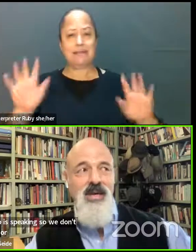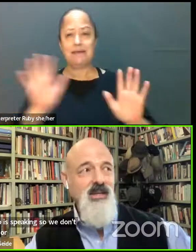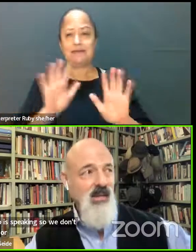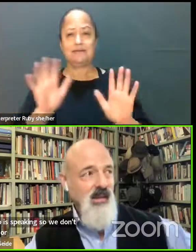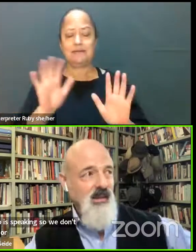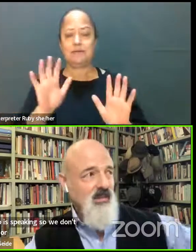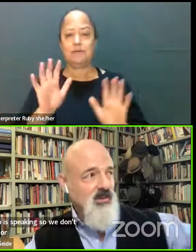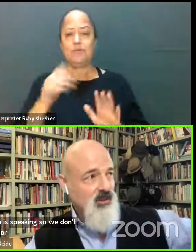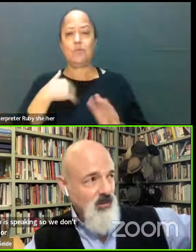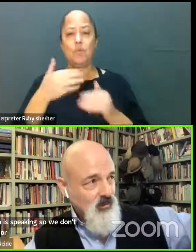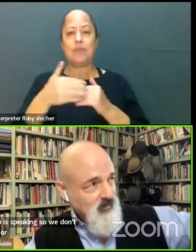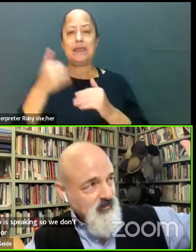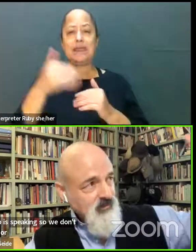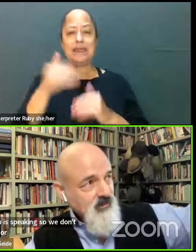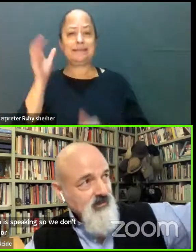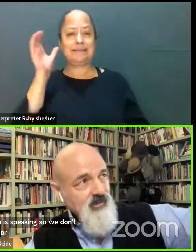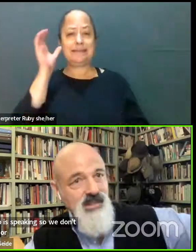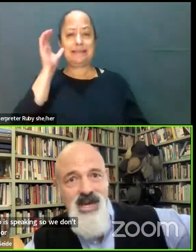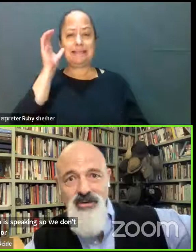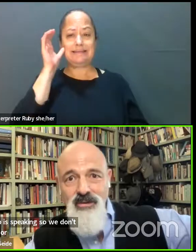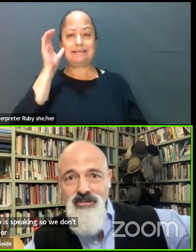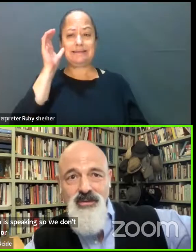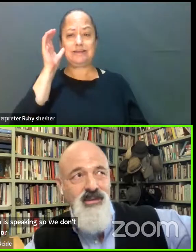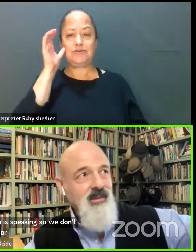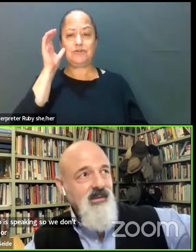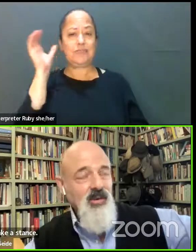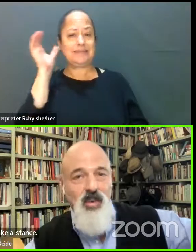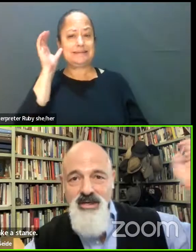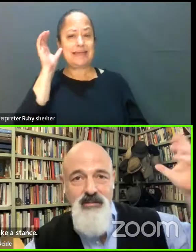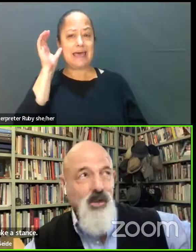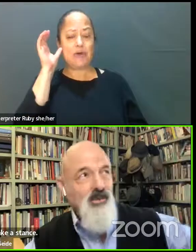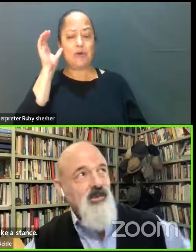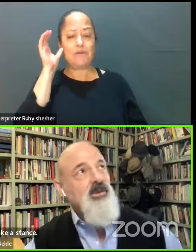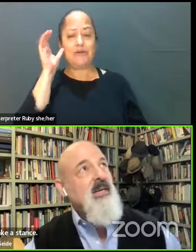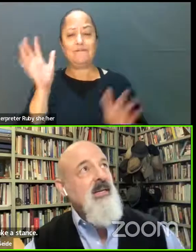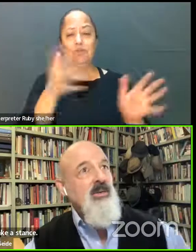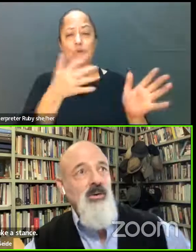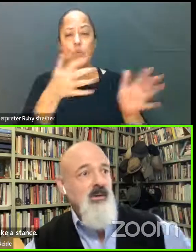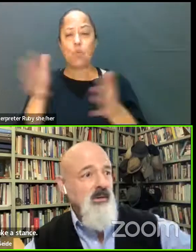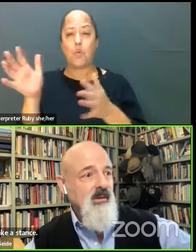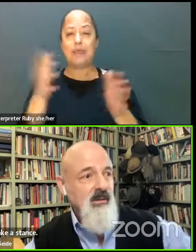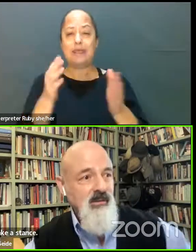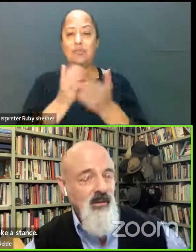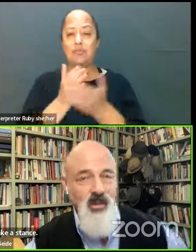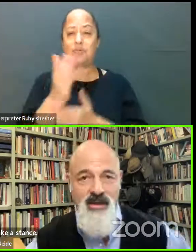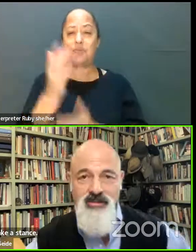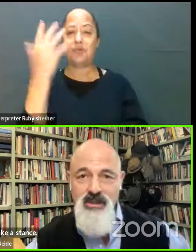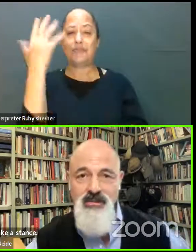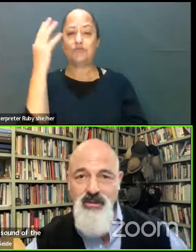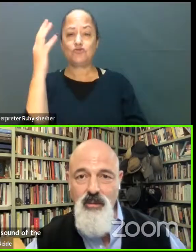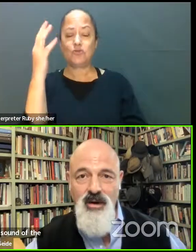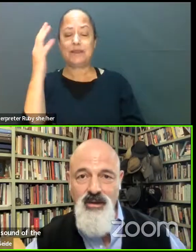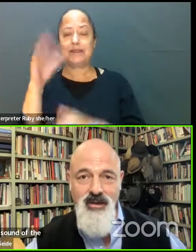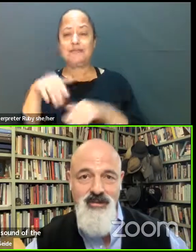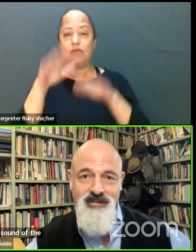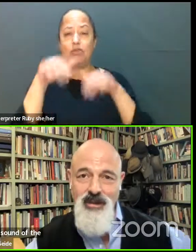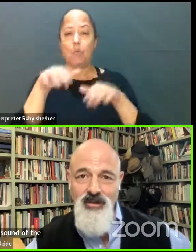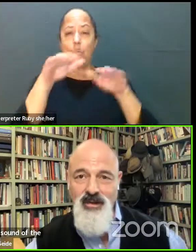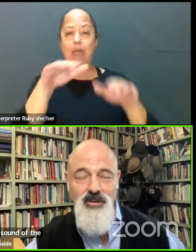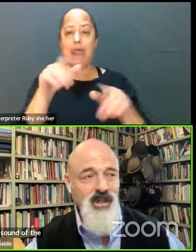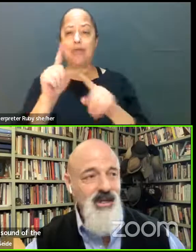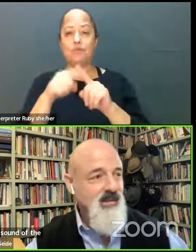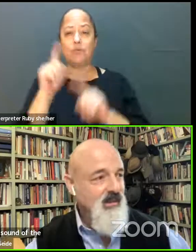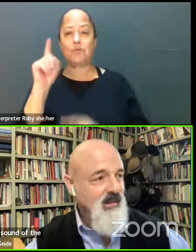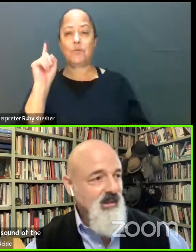you know, we so easily listen to the sound of the wind blowing through the trees or the waves when we walk along,